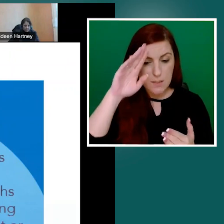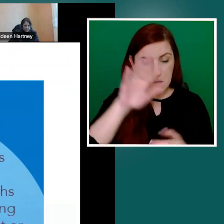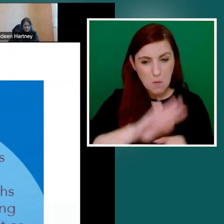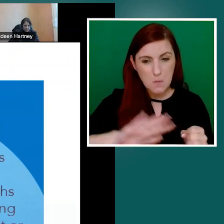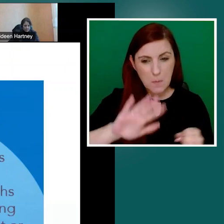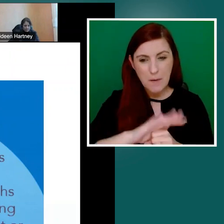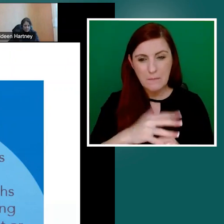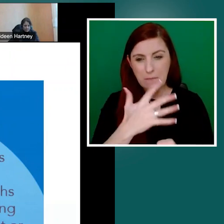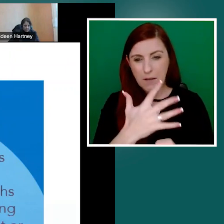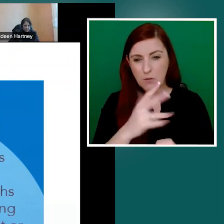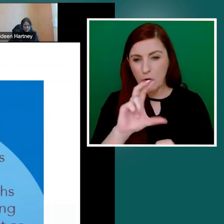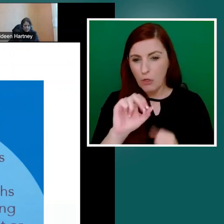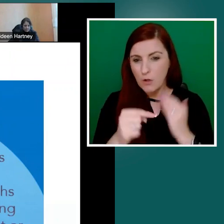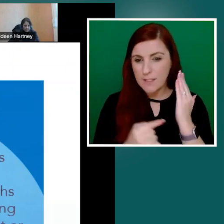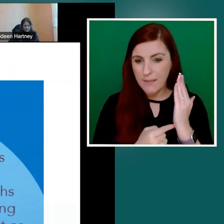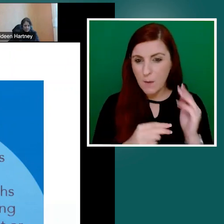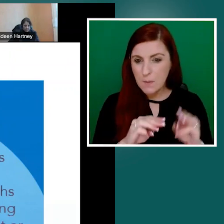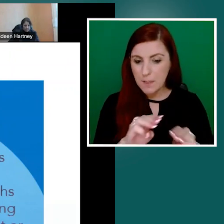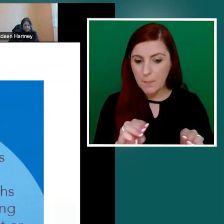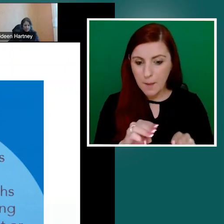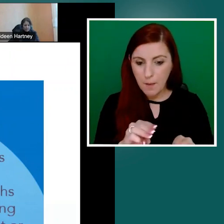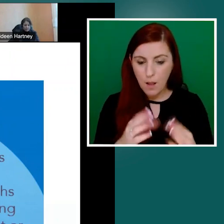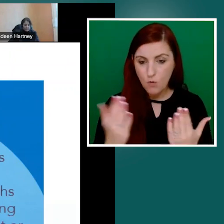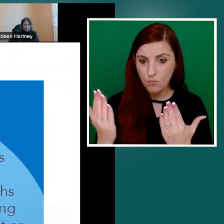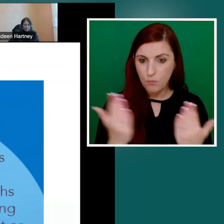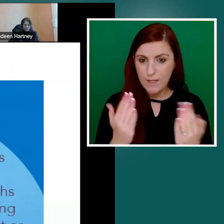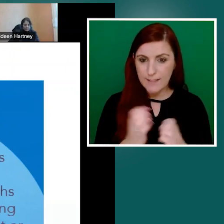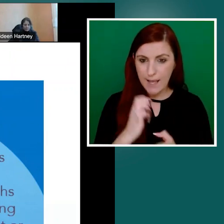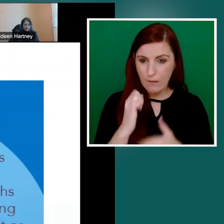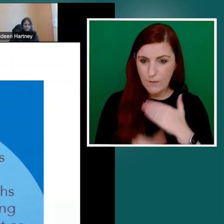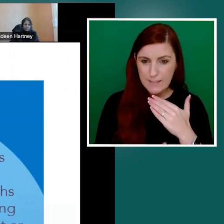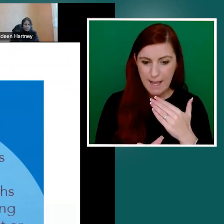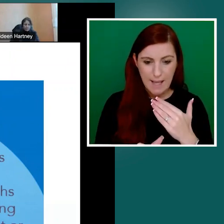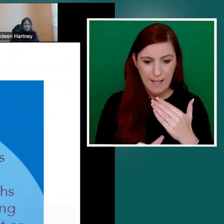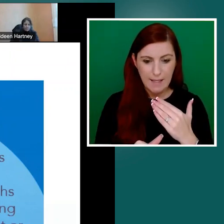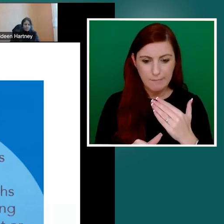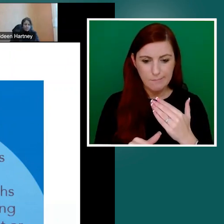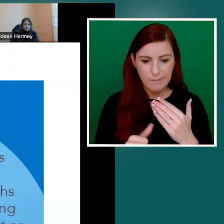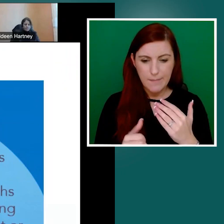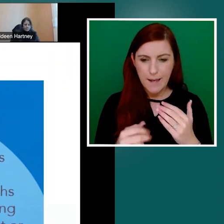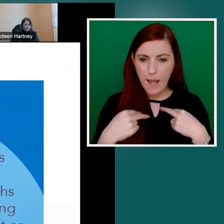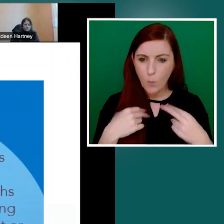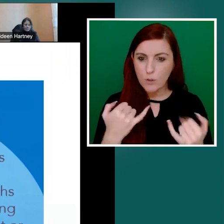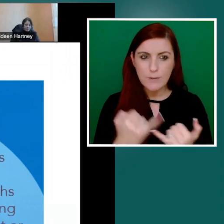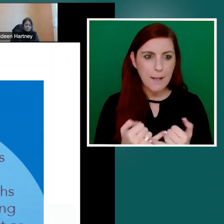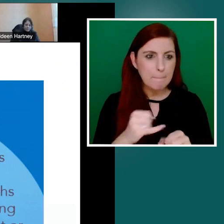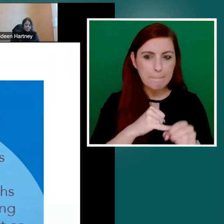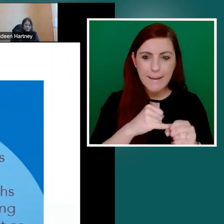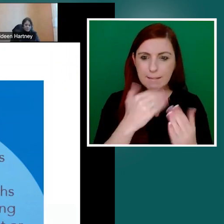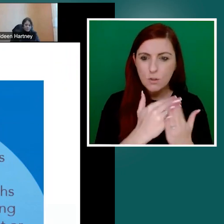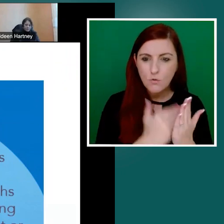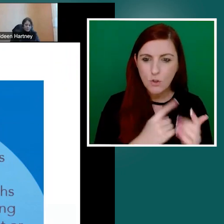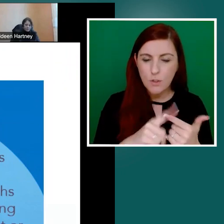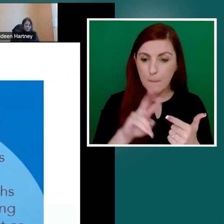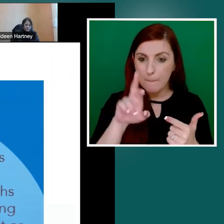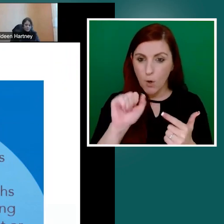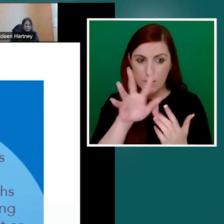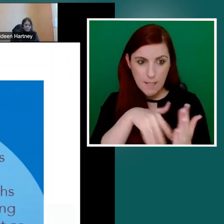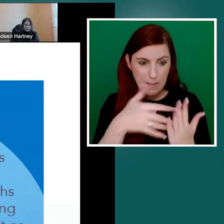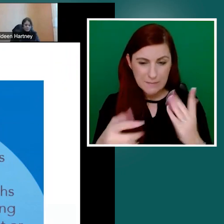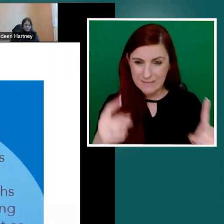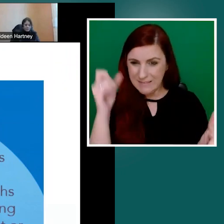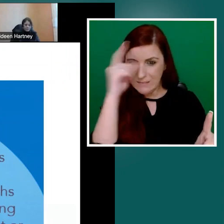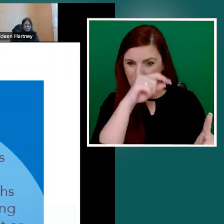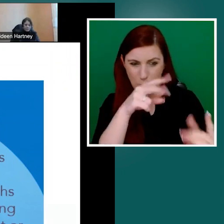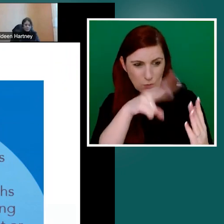medical instructions, is very hard to read and understand. think James gave that example of utility bills. And that is a